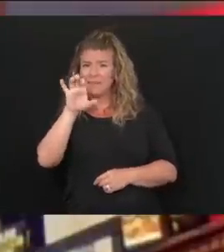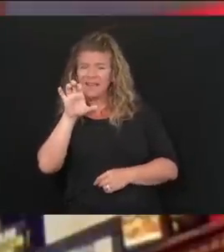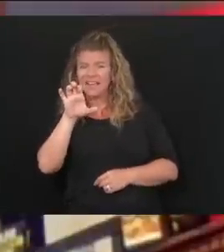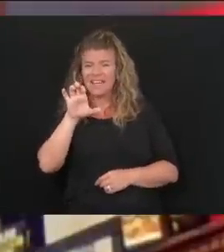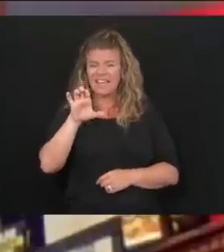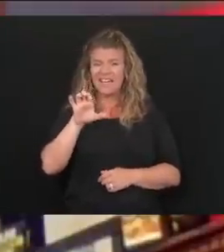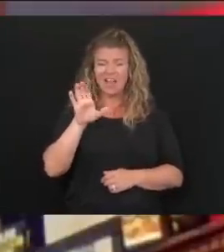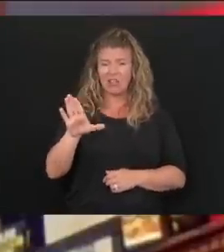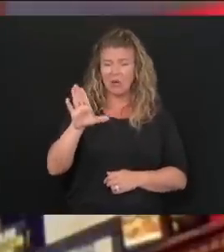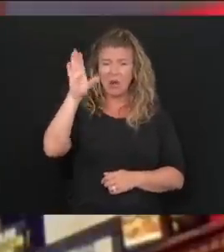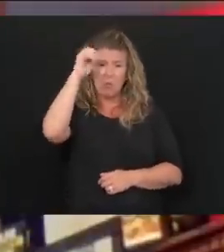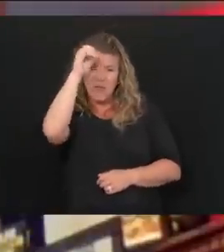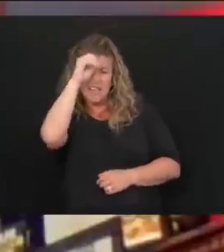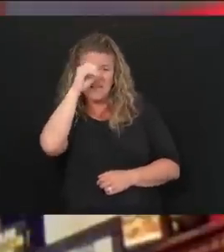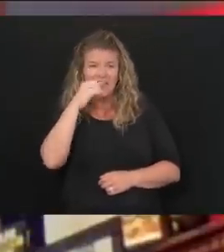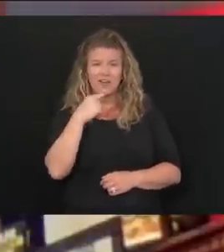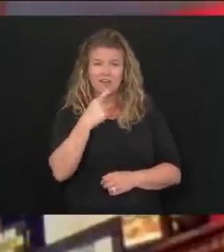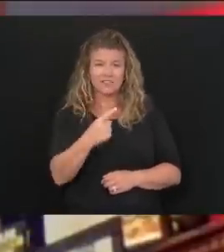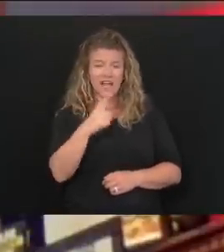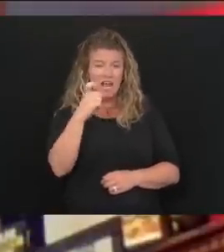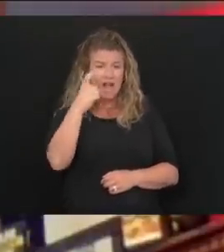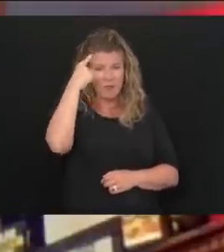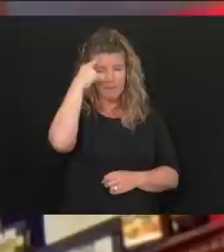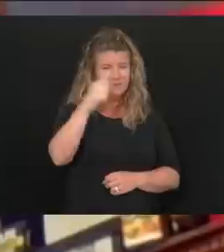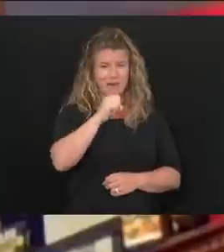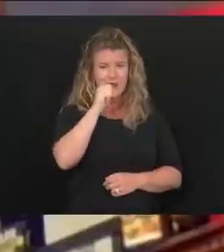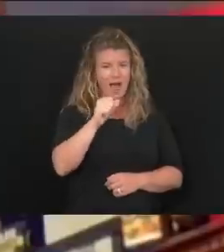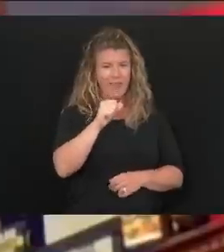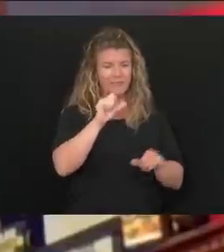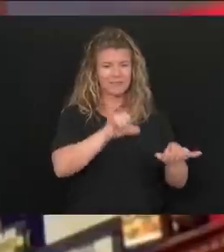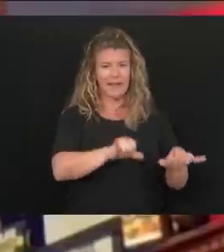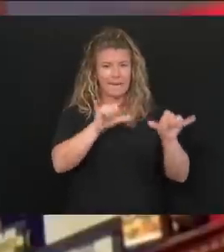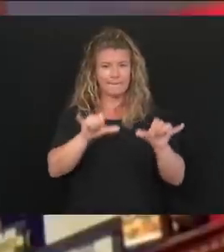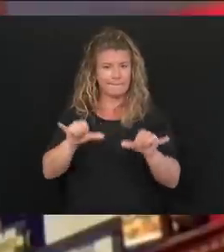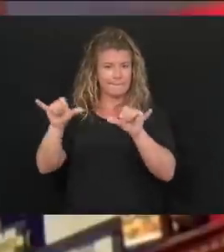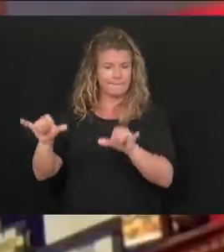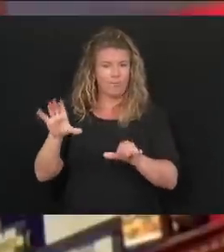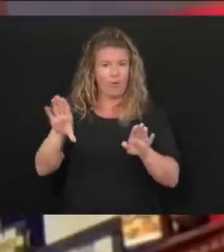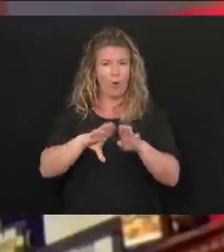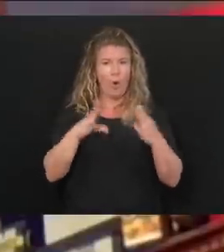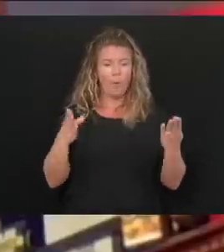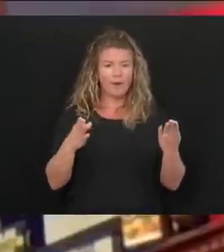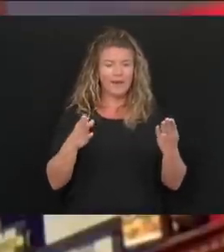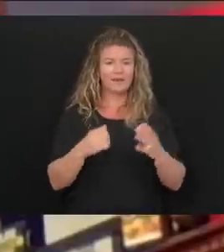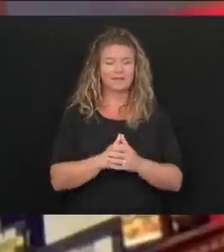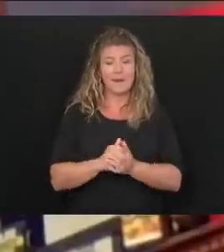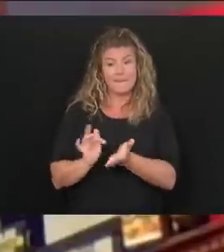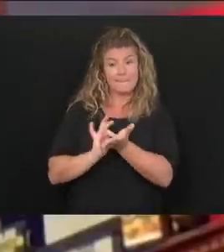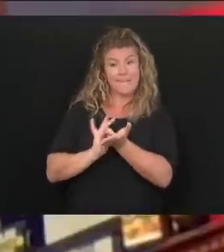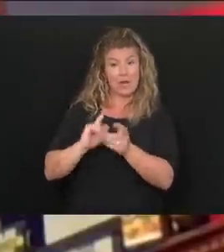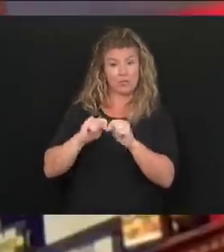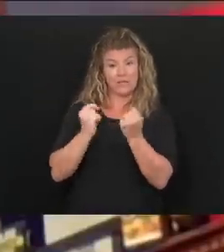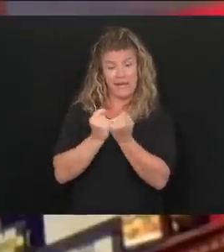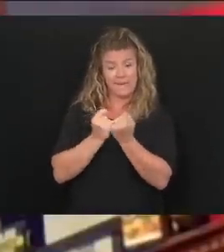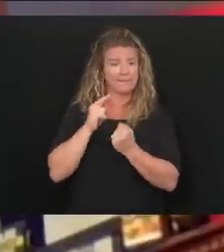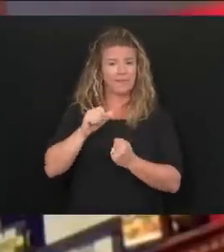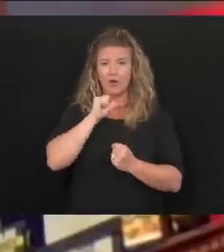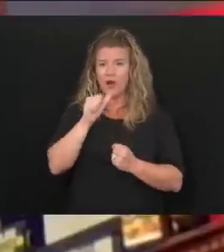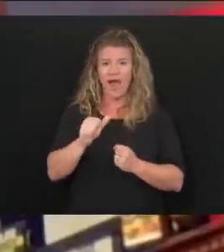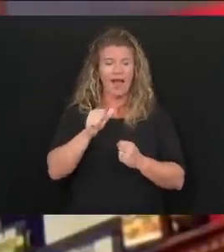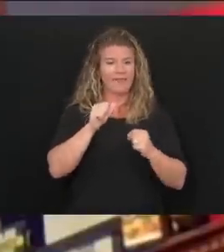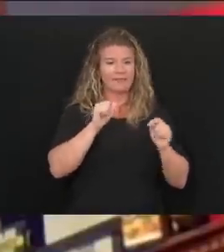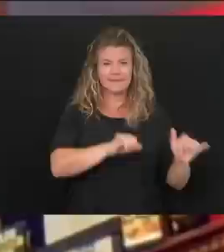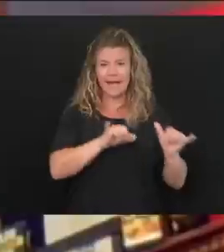They say that governments are inconsistent about the pace of the reopening. Medical authorities are inconsistent about whether to wear